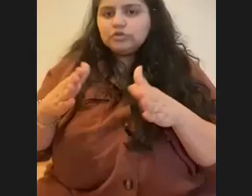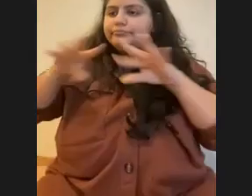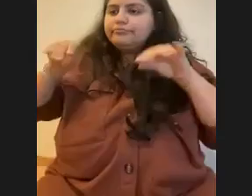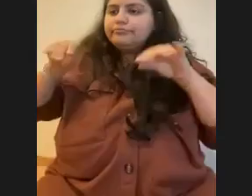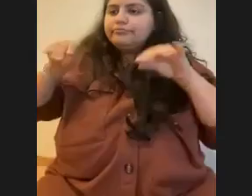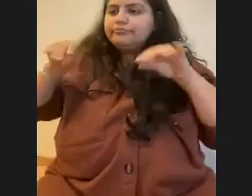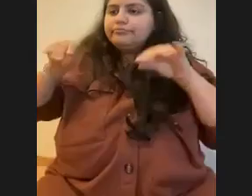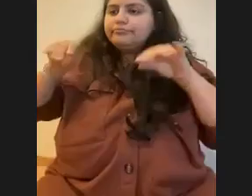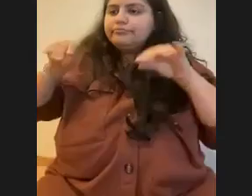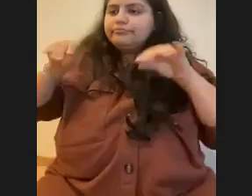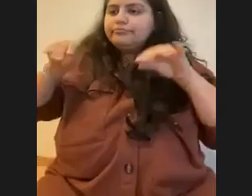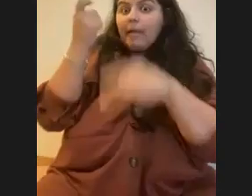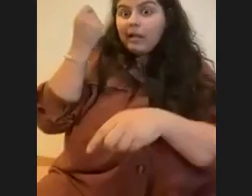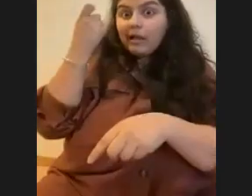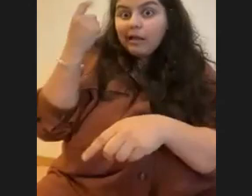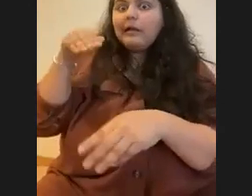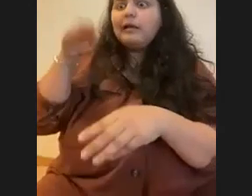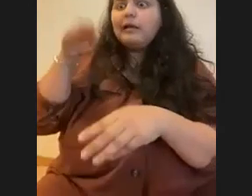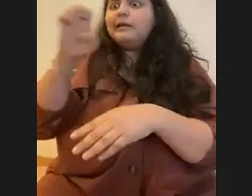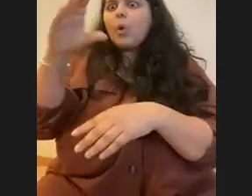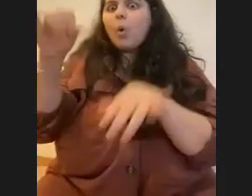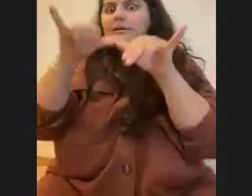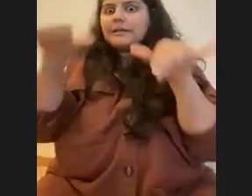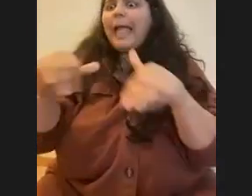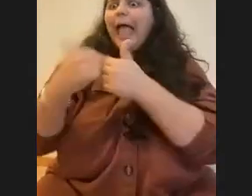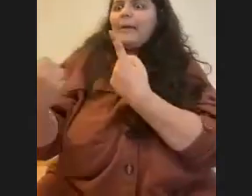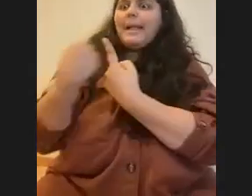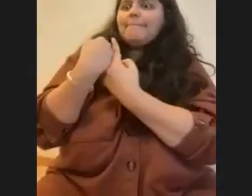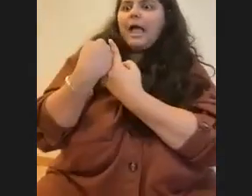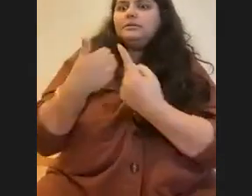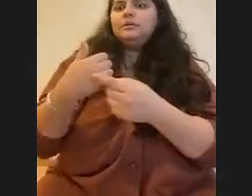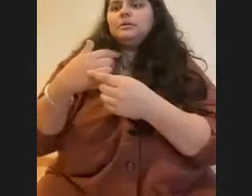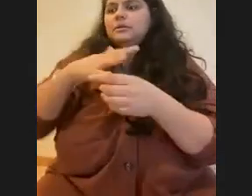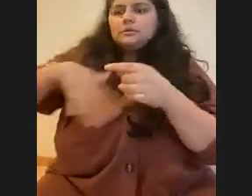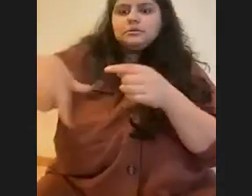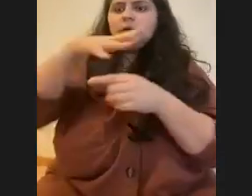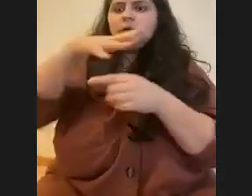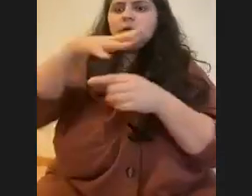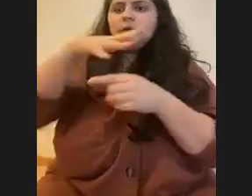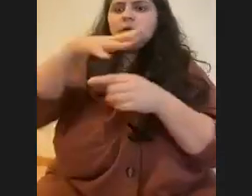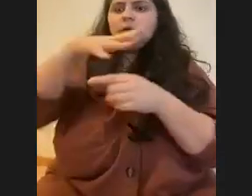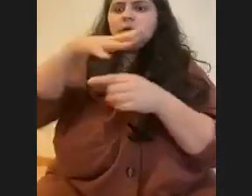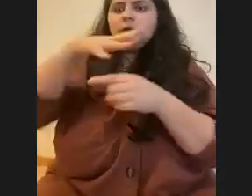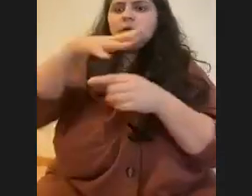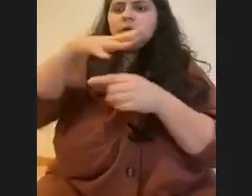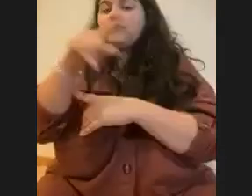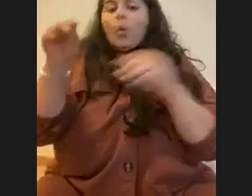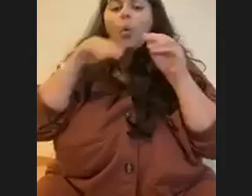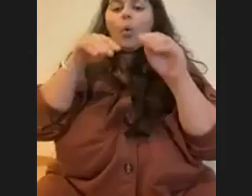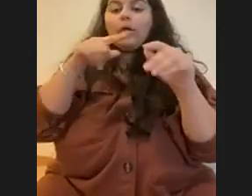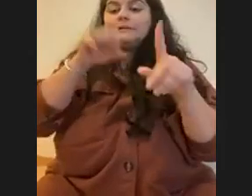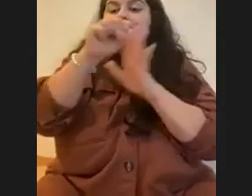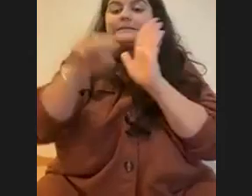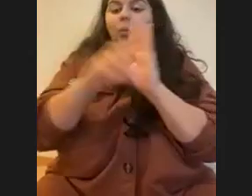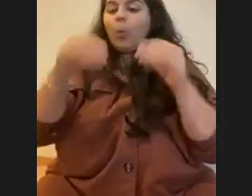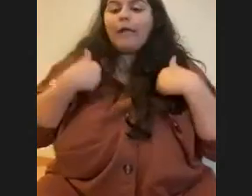coral reef ecosystems and how that impacts you, even if you're in a state that doesn't have an ocean, it's just really important to know and to kind of